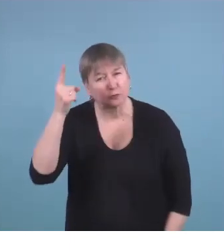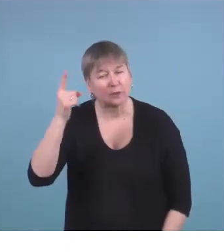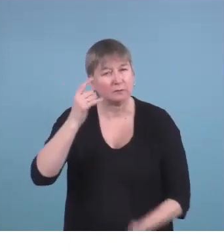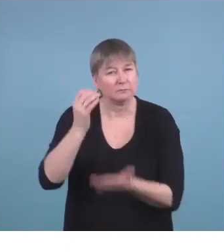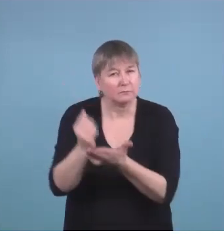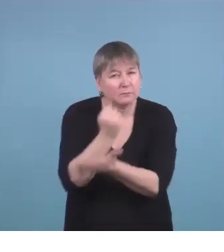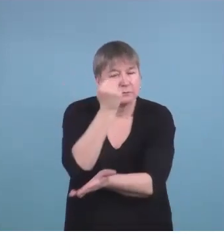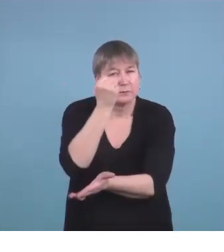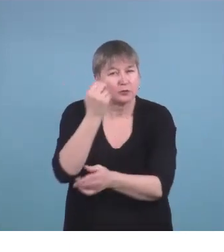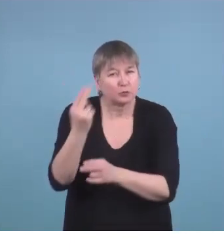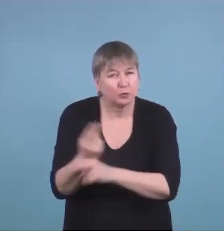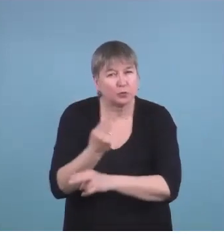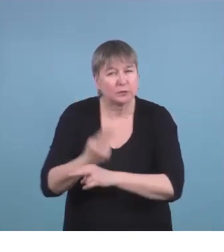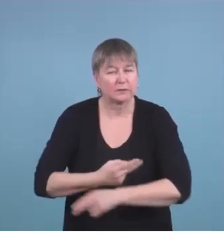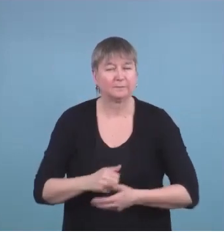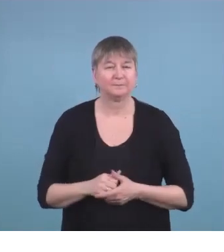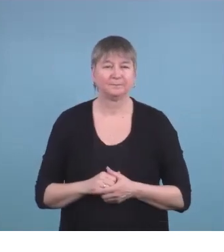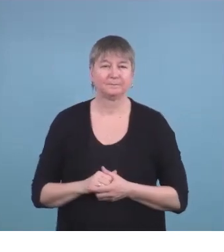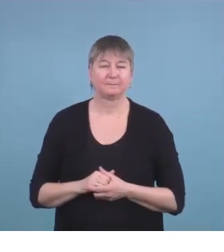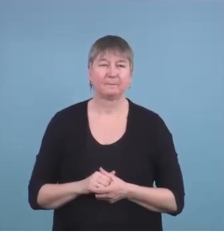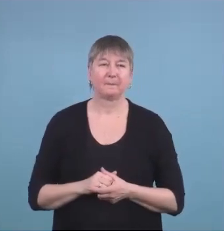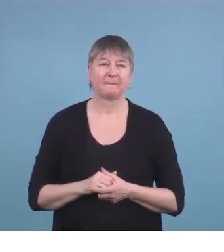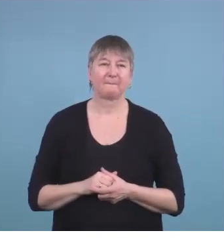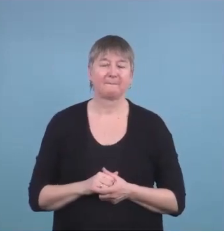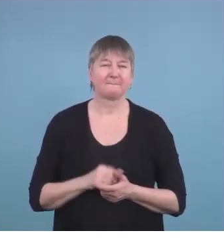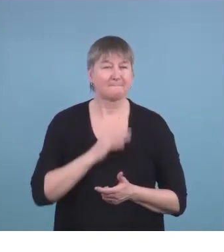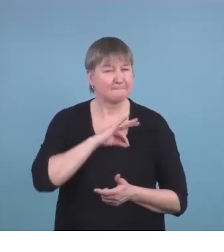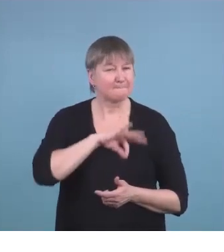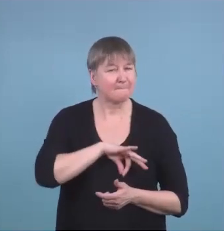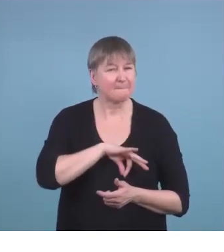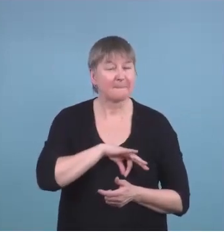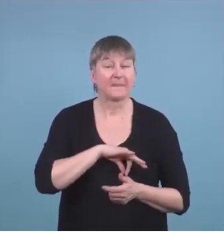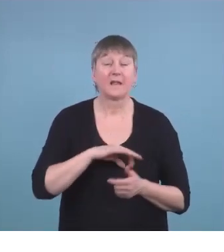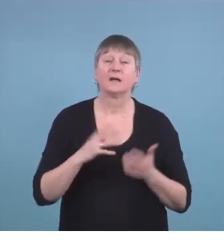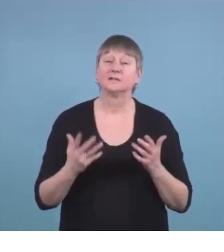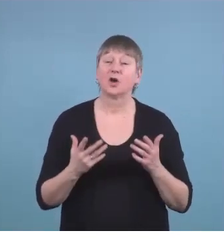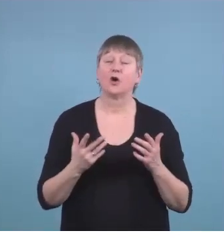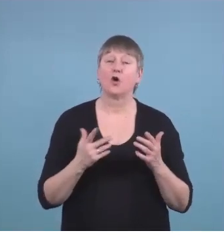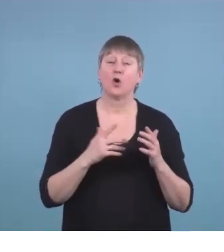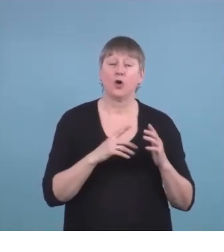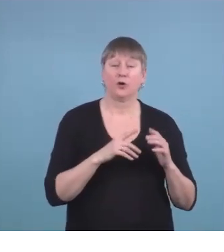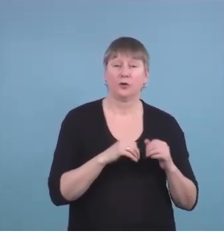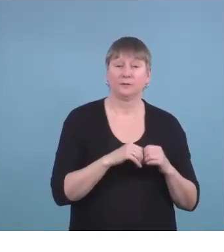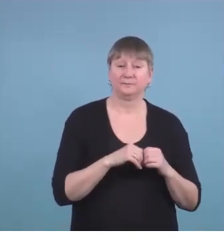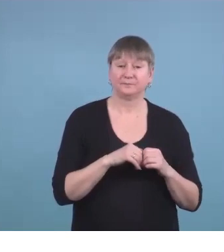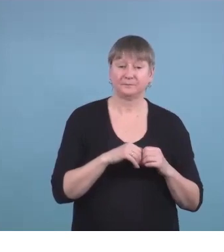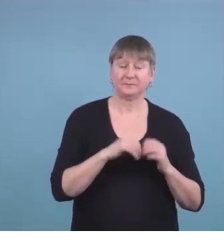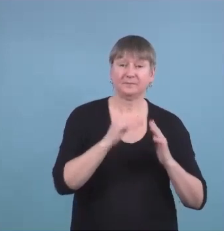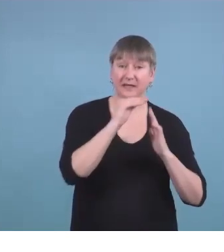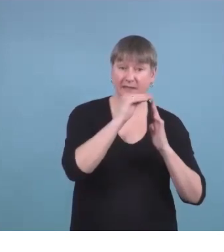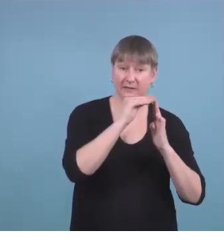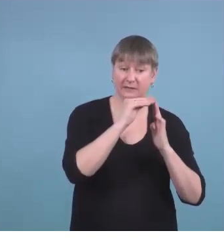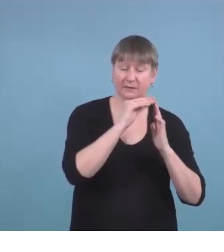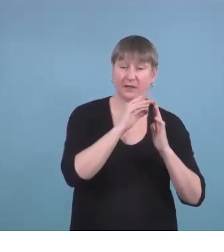And so then what happened was when we scribed it we had the person who was typing their